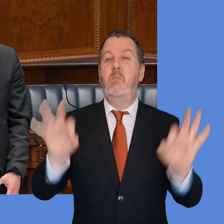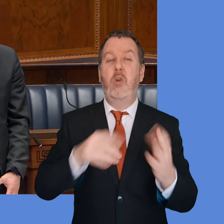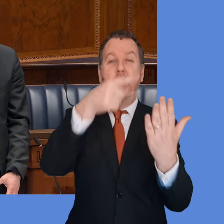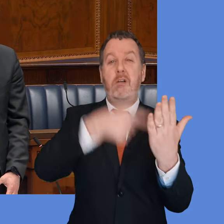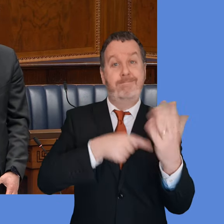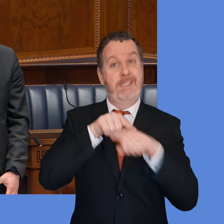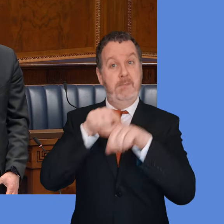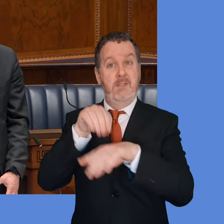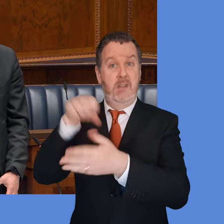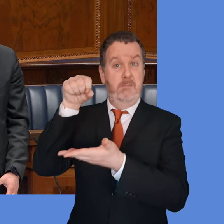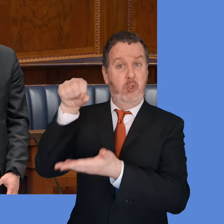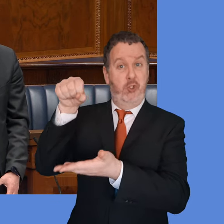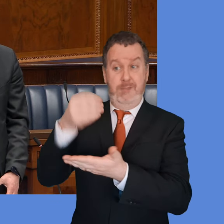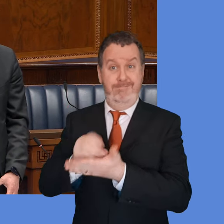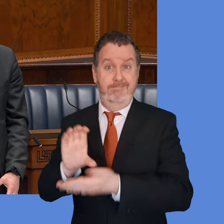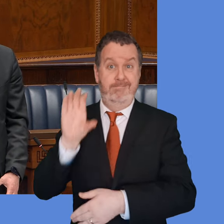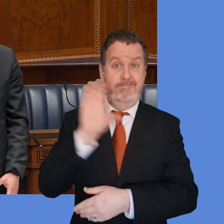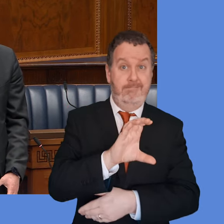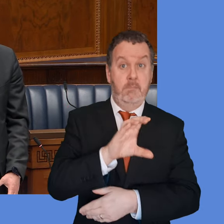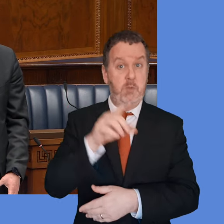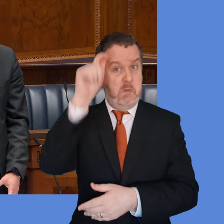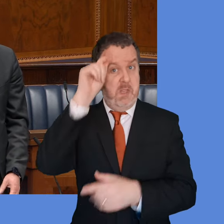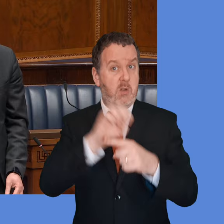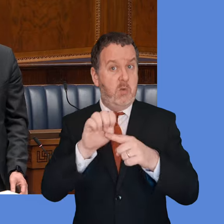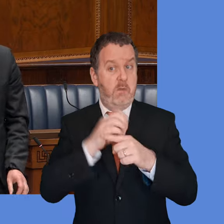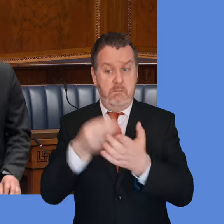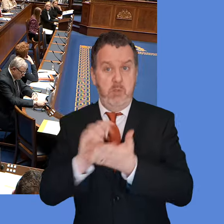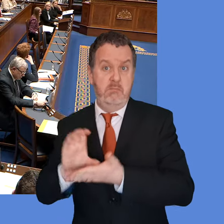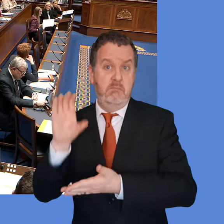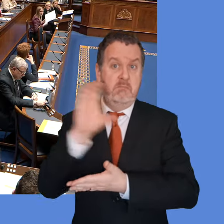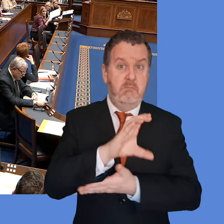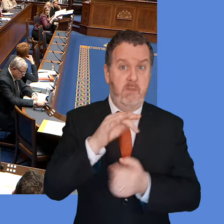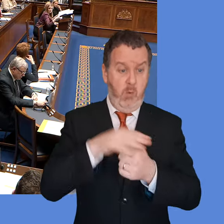satisfied that an adequate budget exists for this work over the time period required?